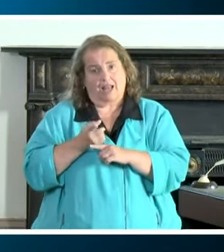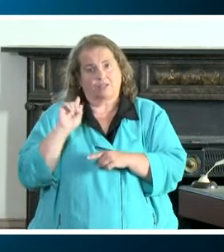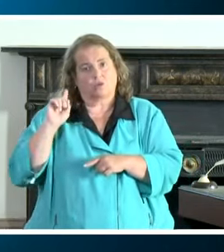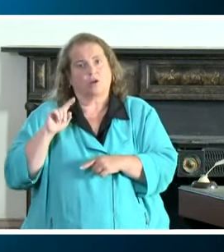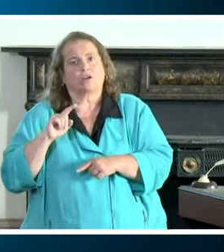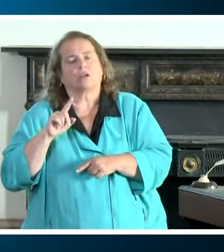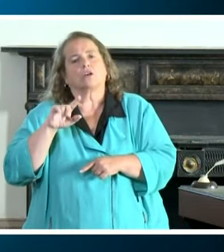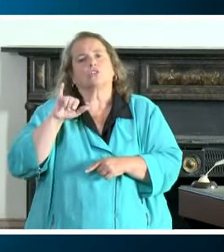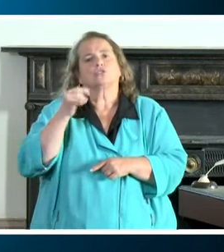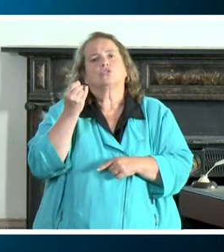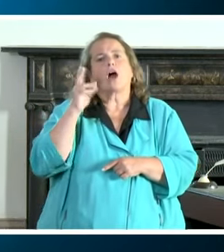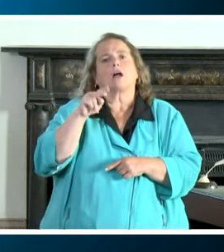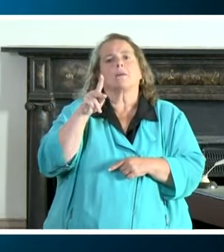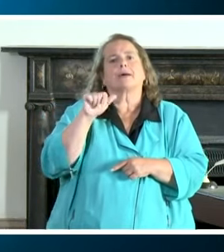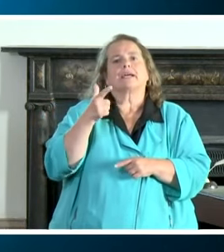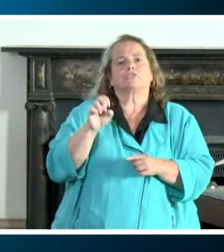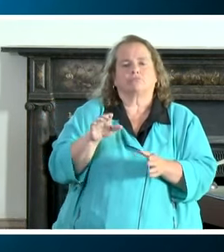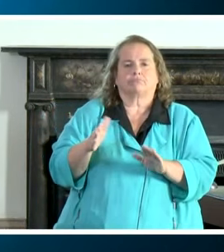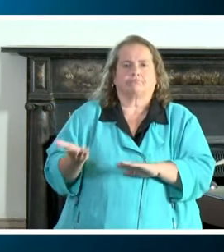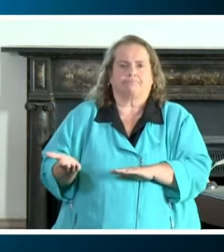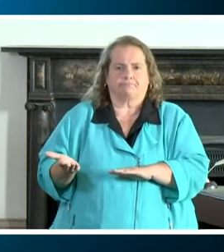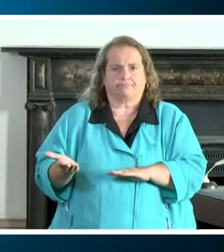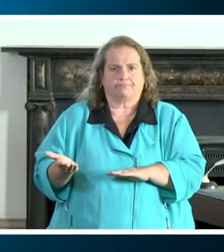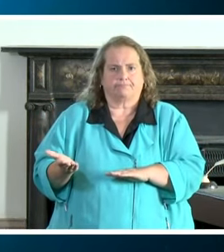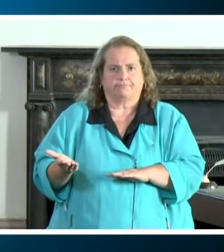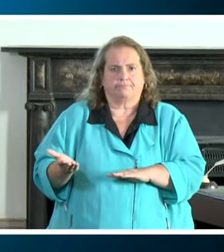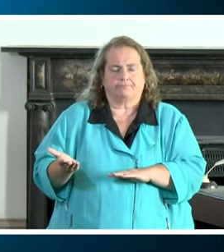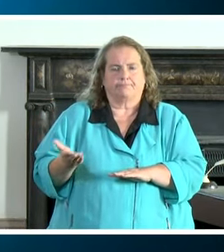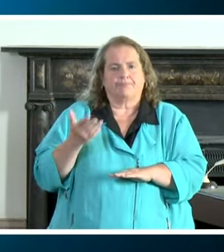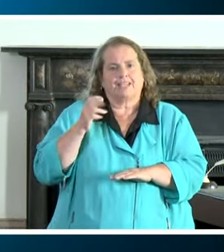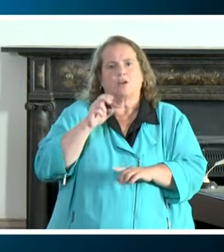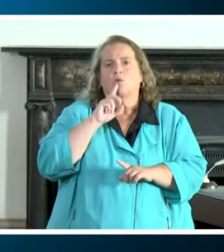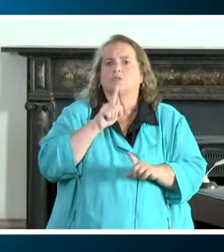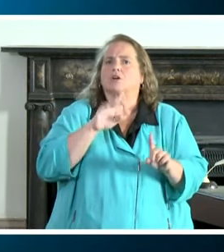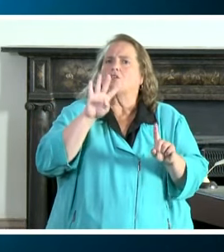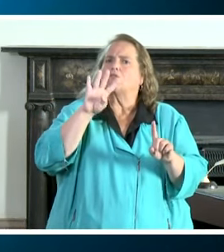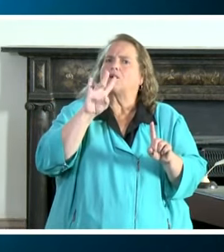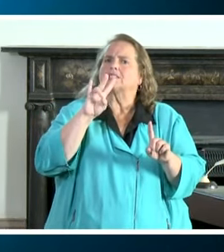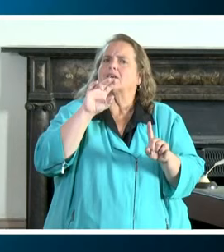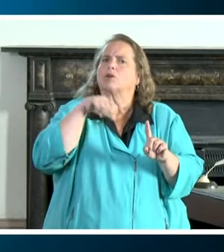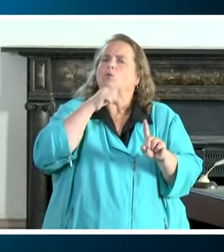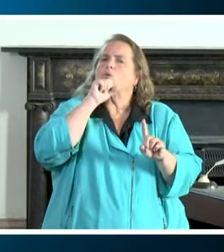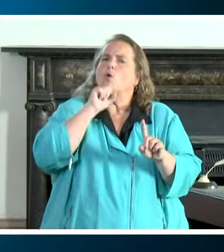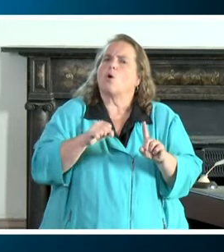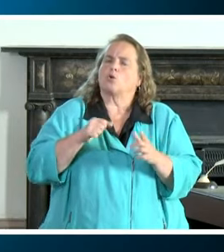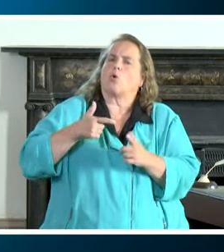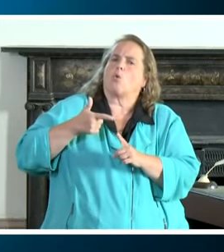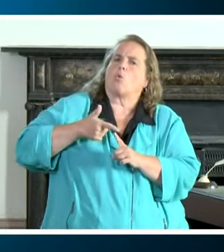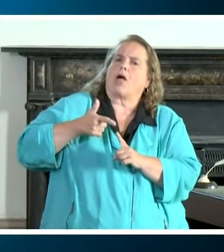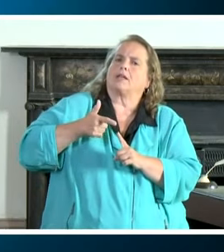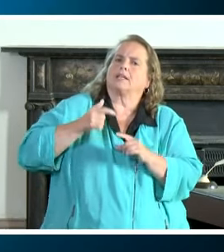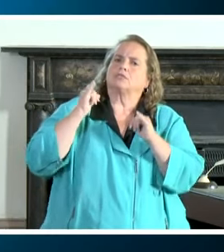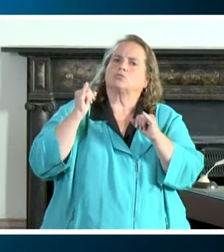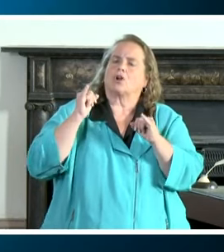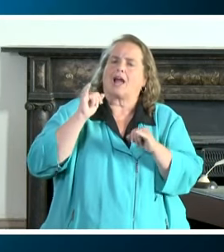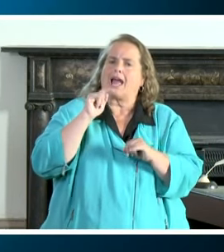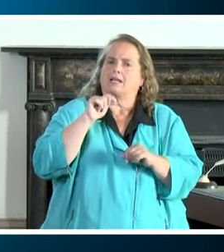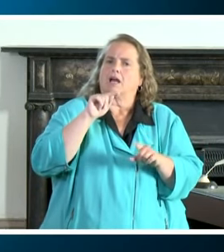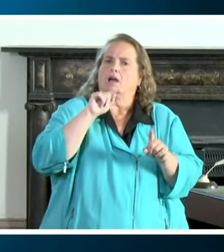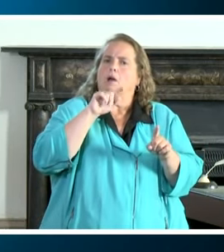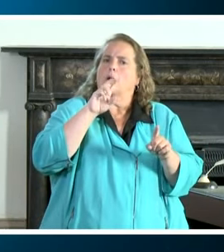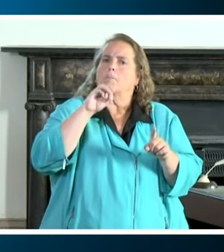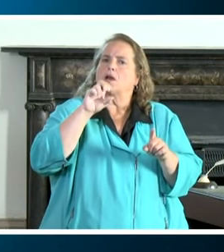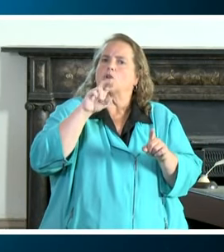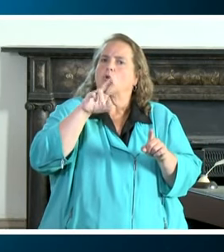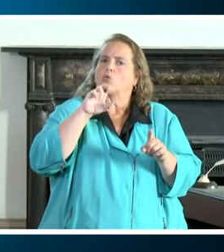we lost John Page. Uh, he was a 47 year old welding instructor at the Monroe County Area Technology